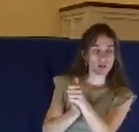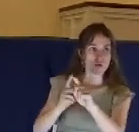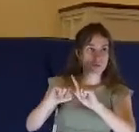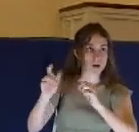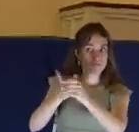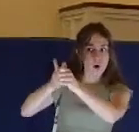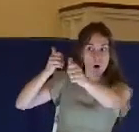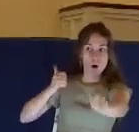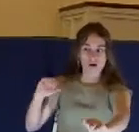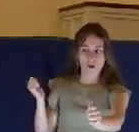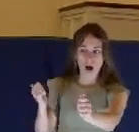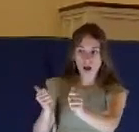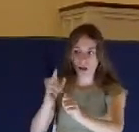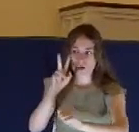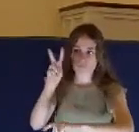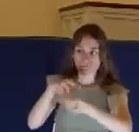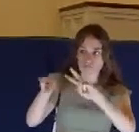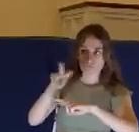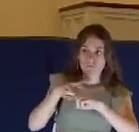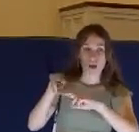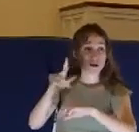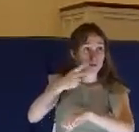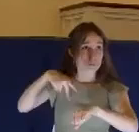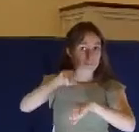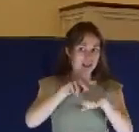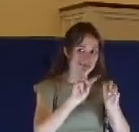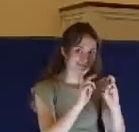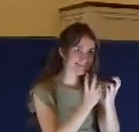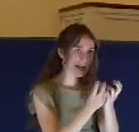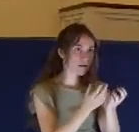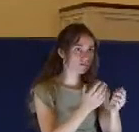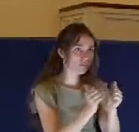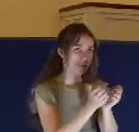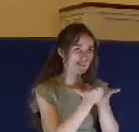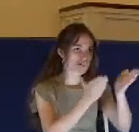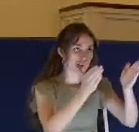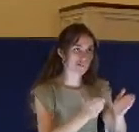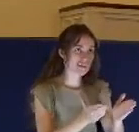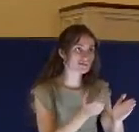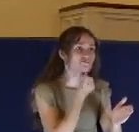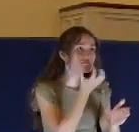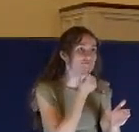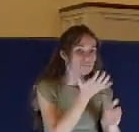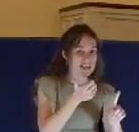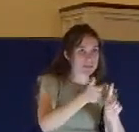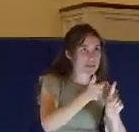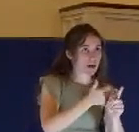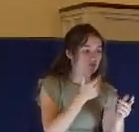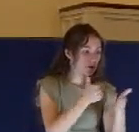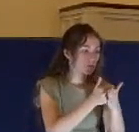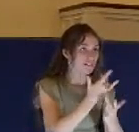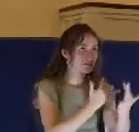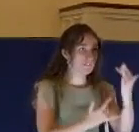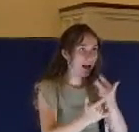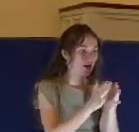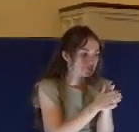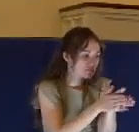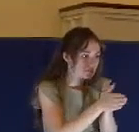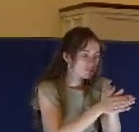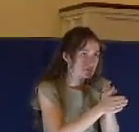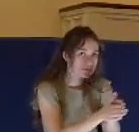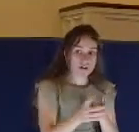and he sat with the servants and warmed himself at the fire. And the chief priests and all the council sought for witness